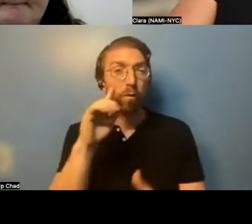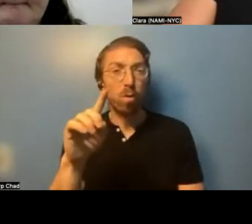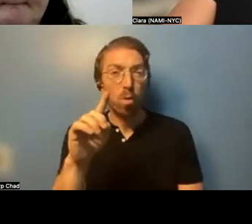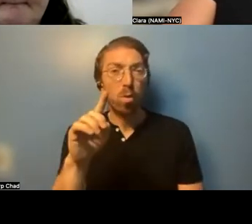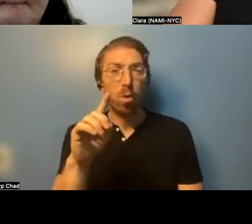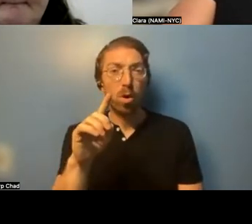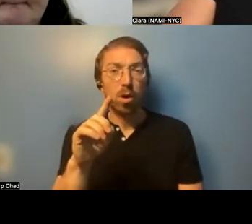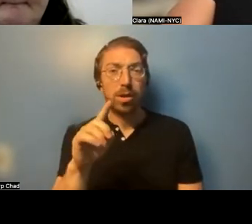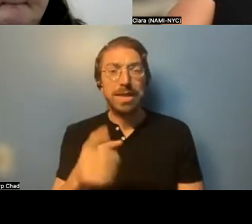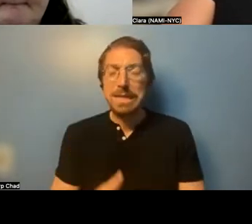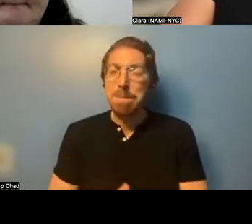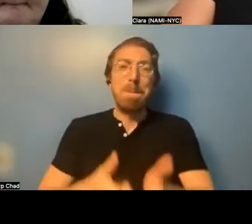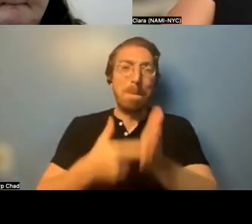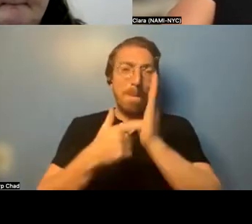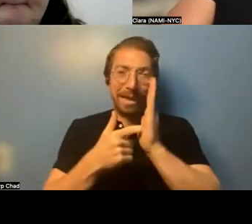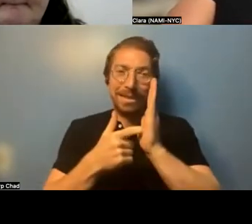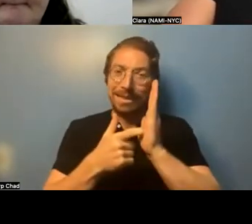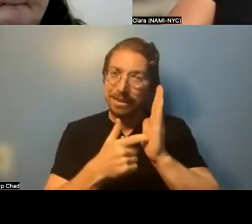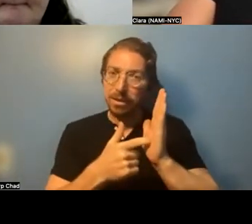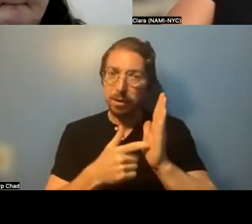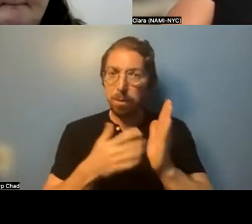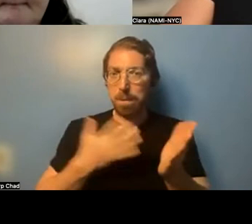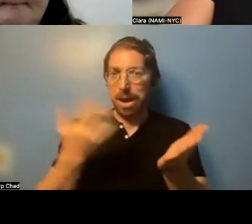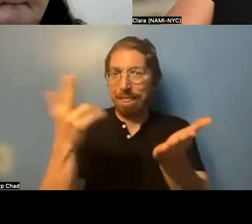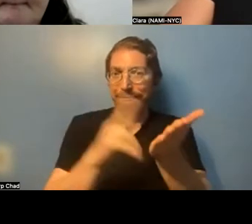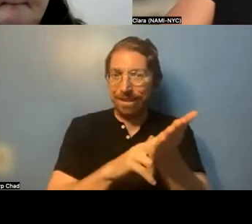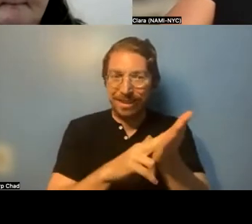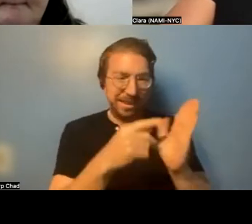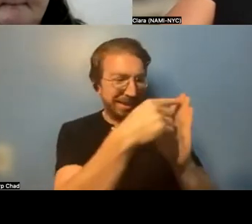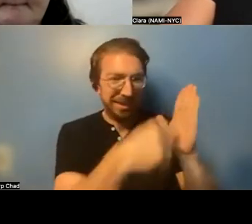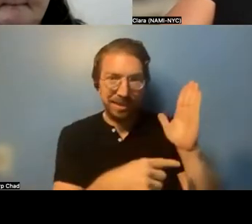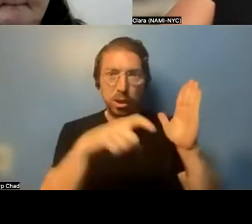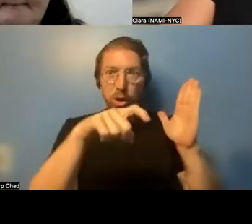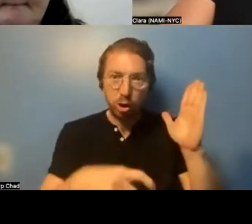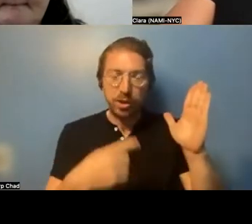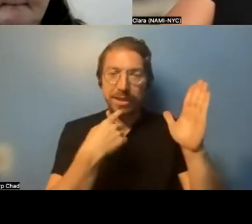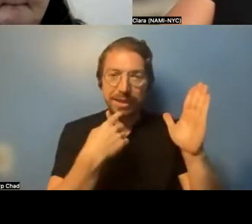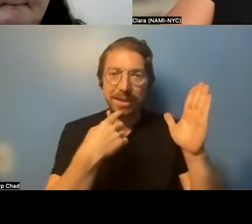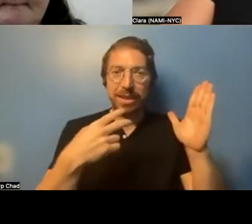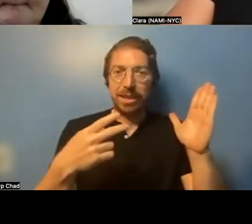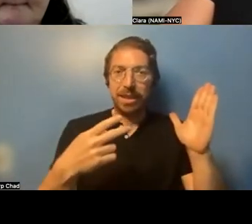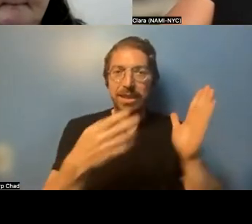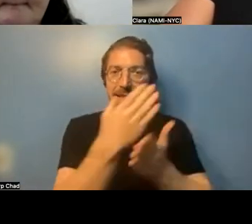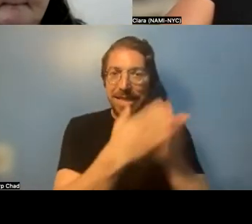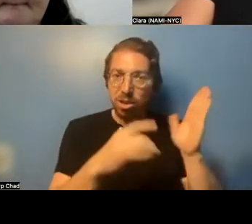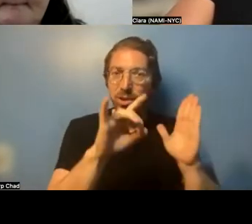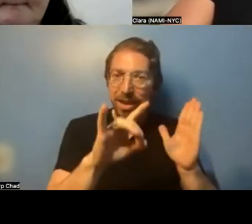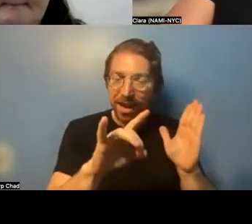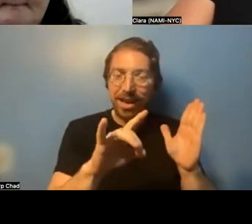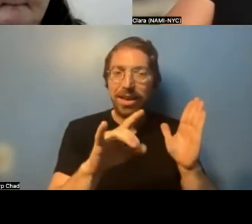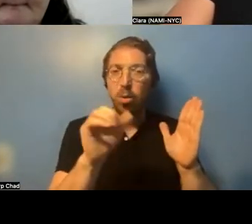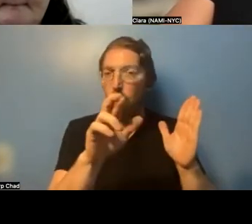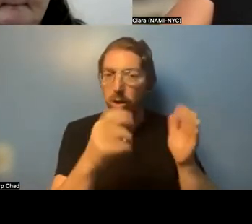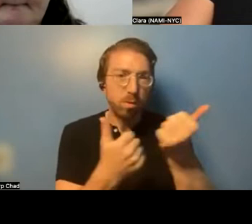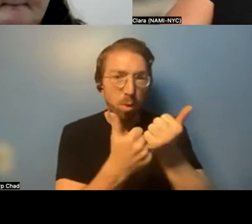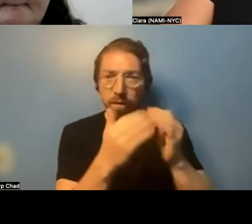8? Can I demand that? So again, great question. And I would say that's actually going to be addressed by